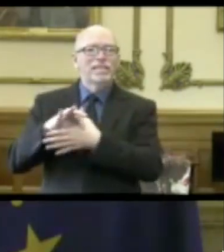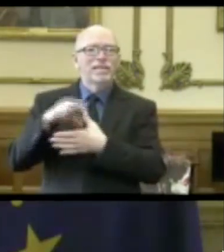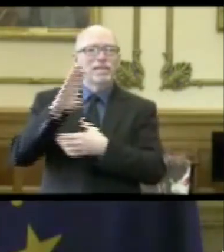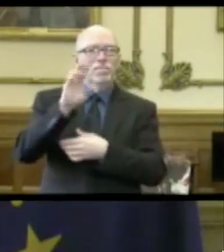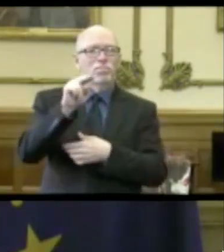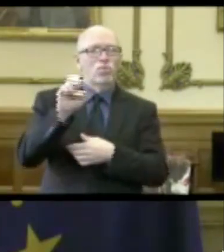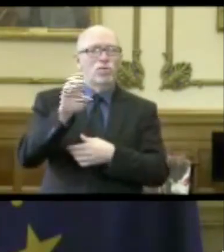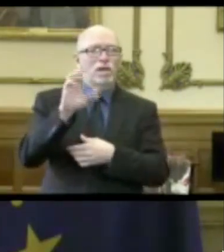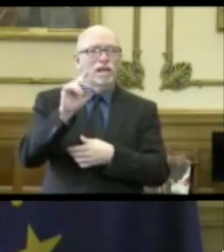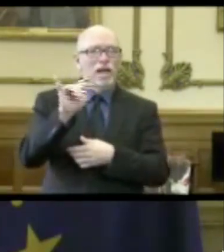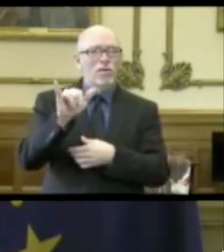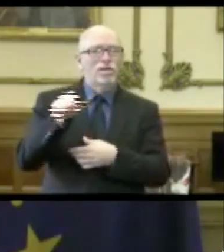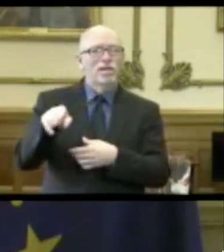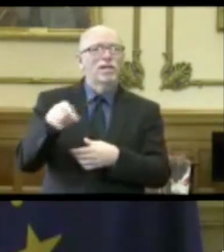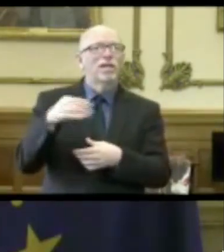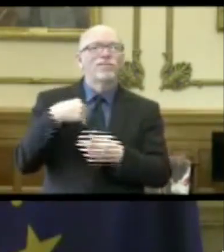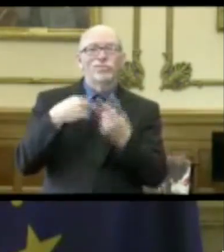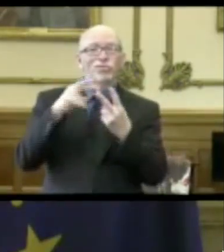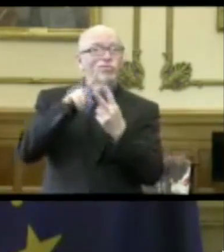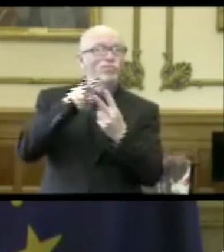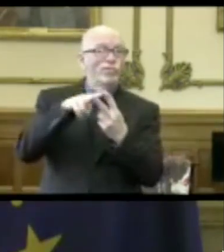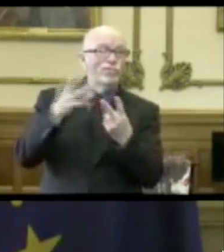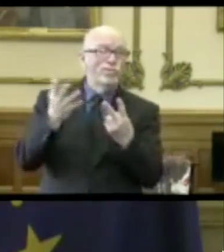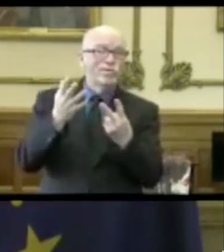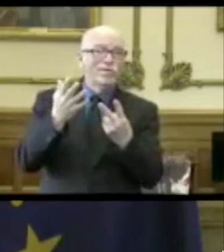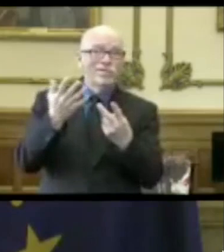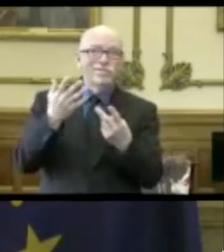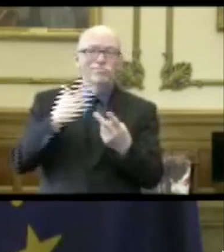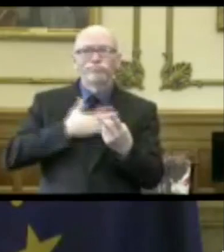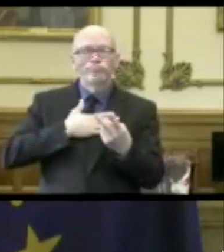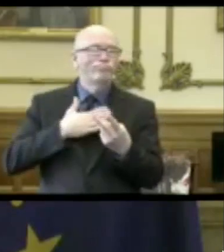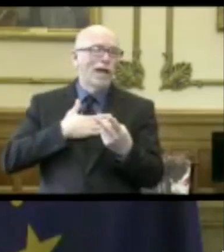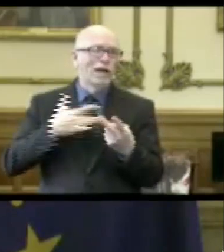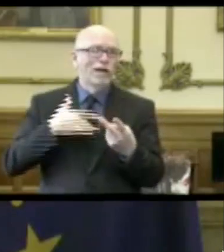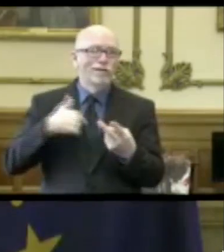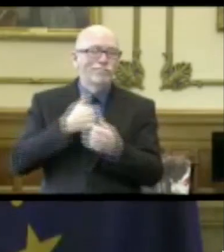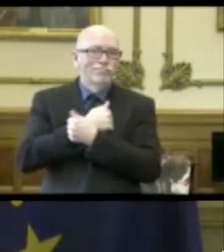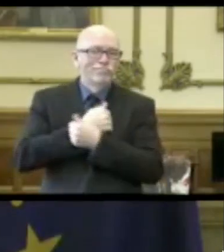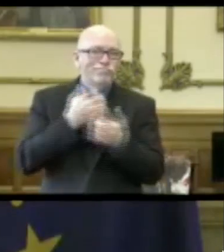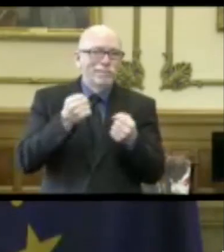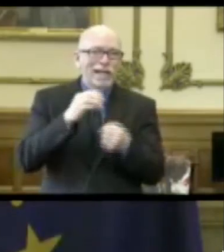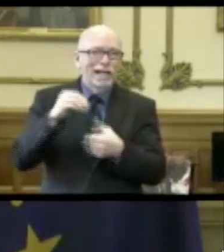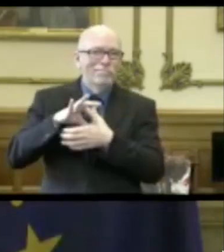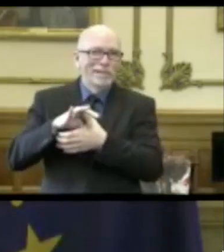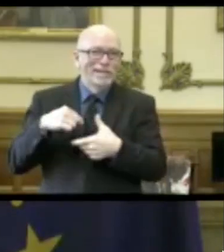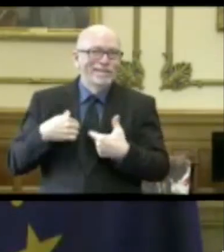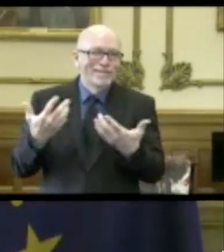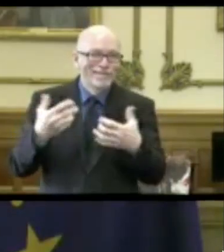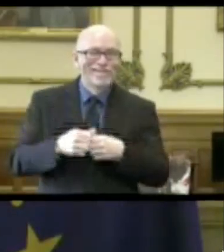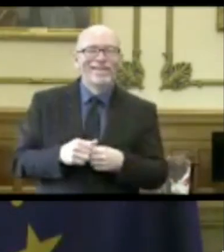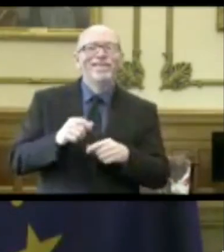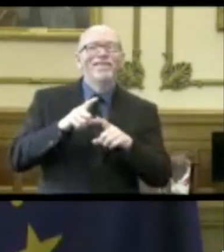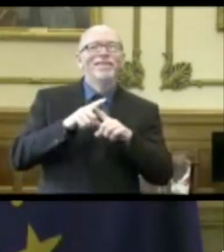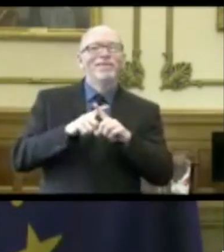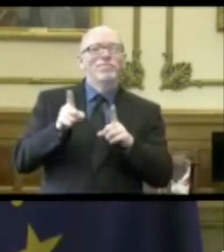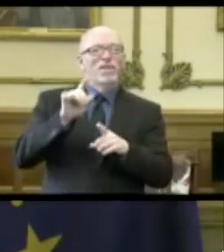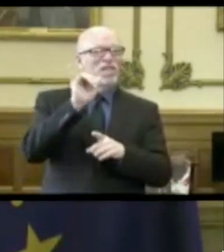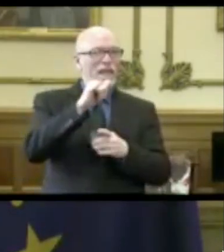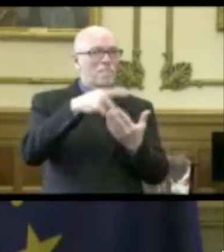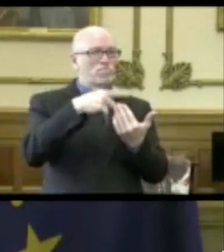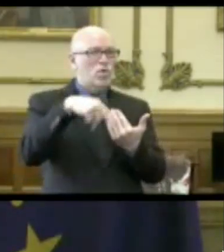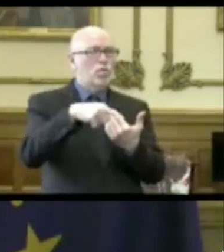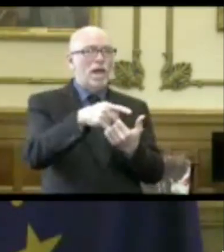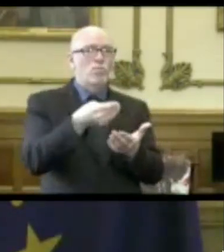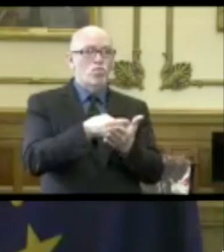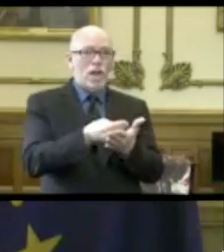County, two sources of nourishment that are near and dear to my heart. But that program, they're